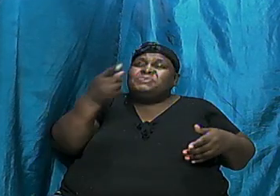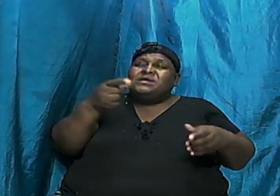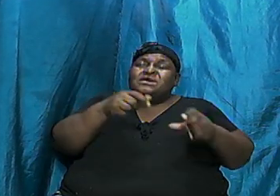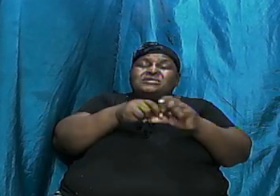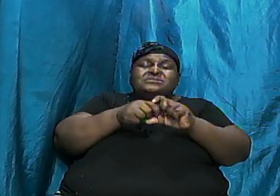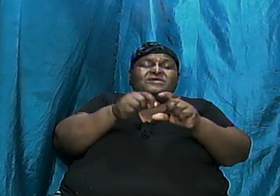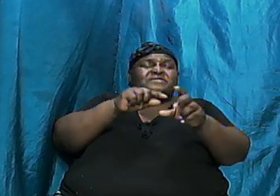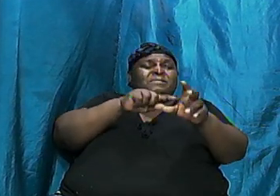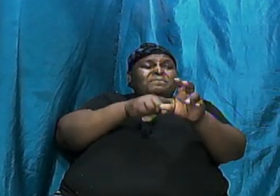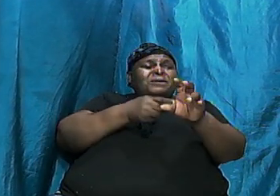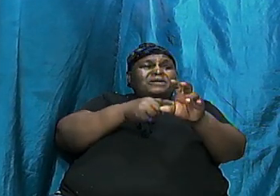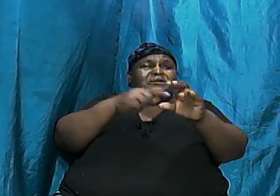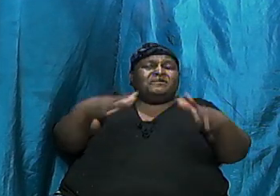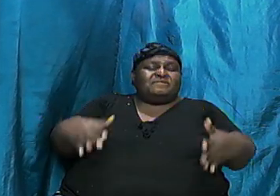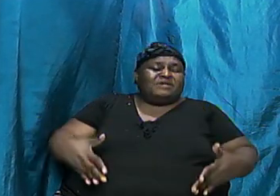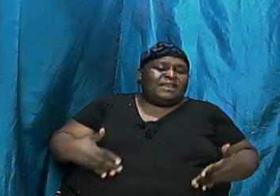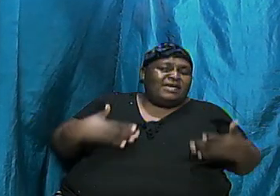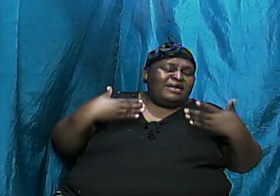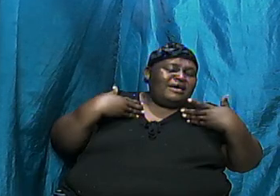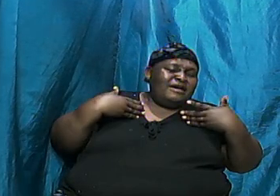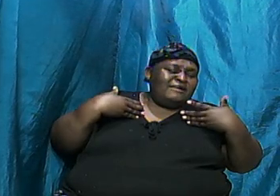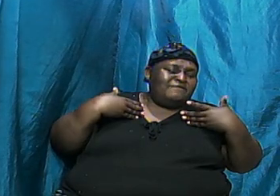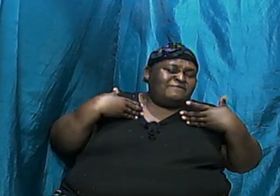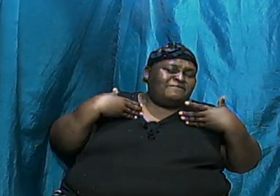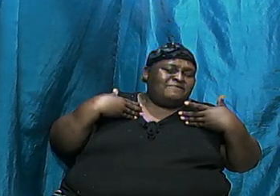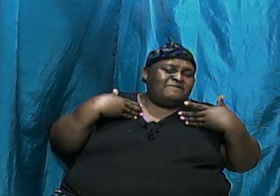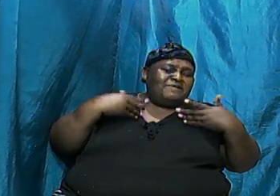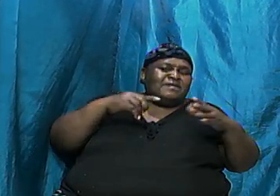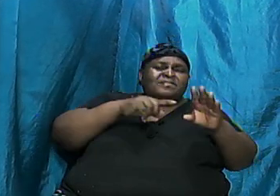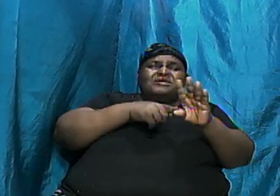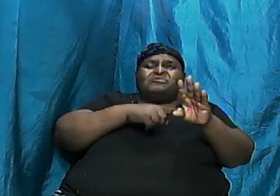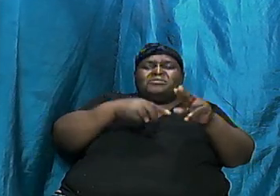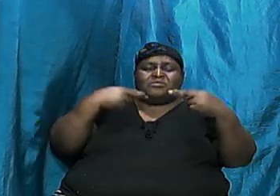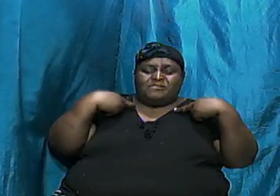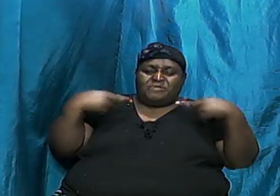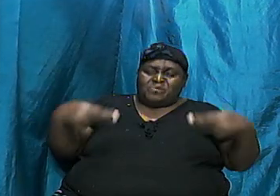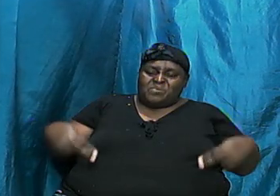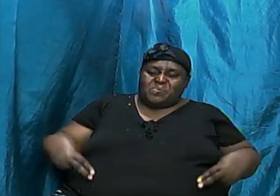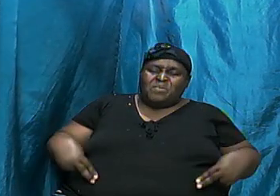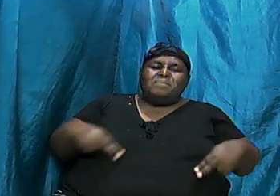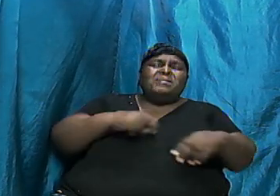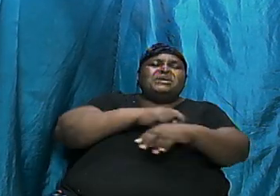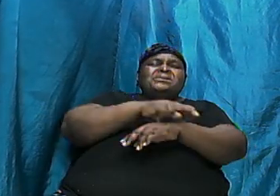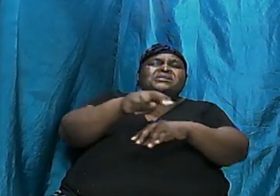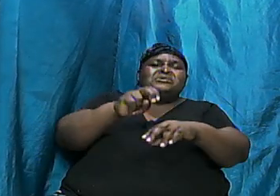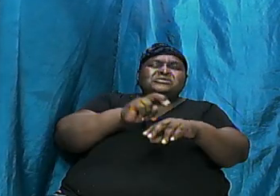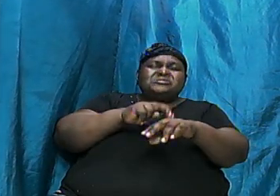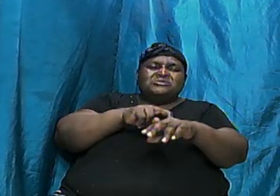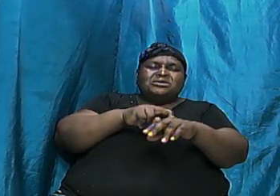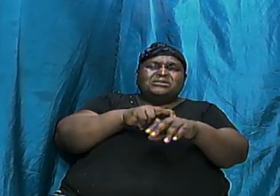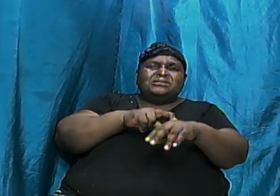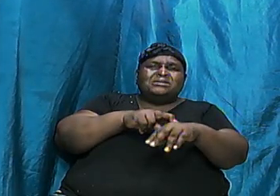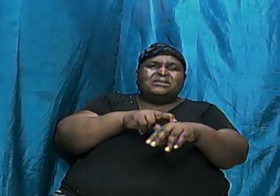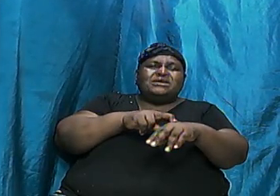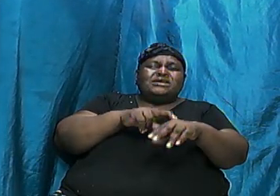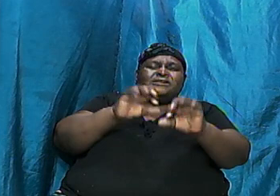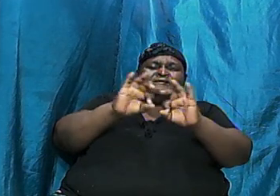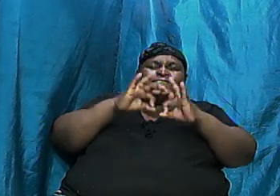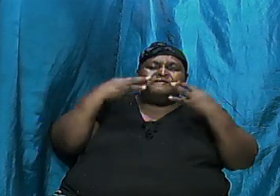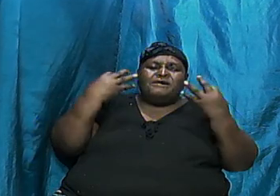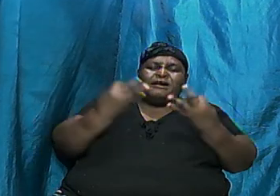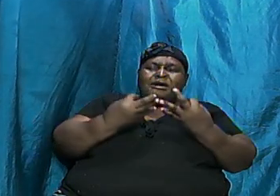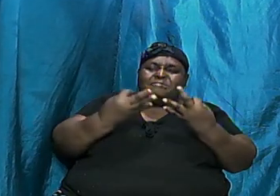beginning of life as we know it the beginning of the human race the beginning of family life the beginning of